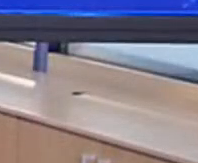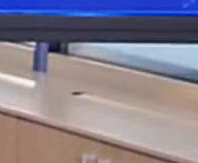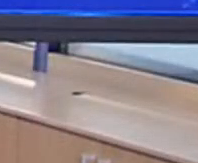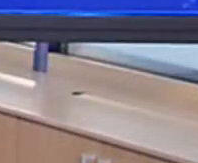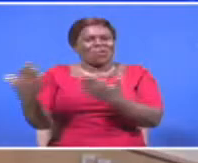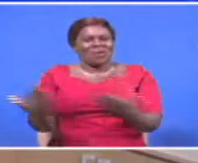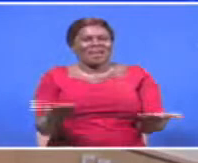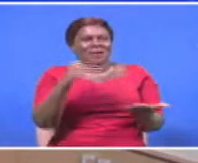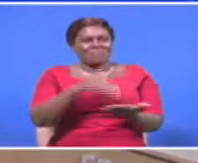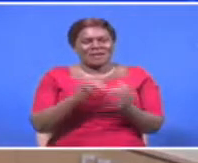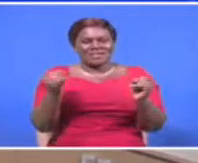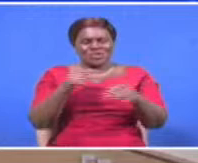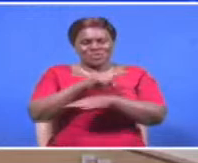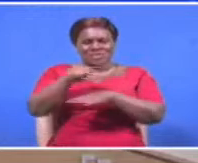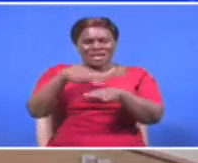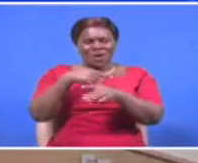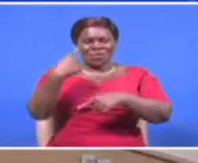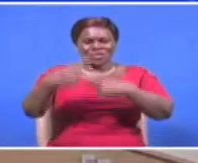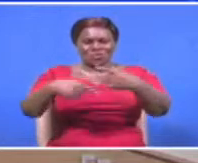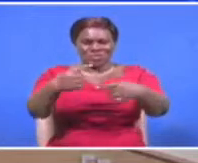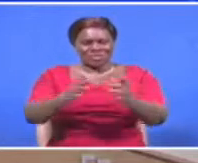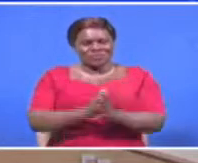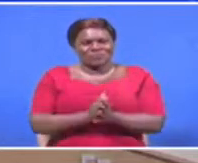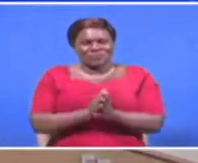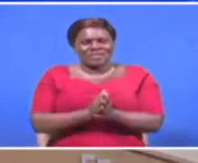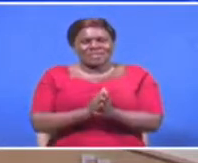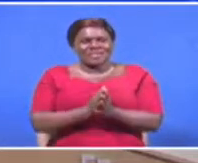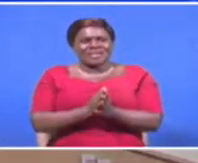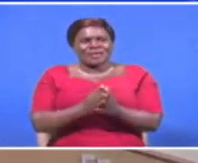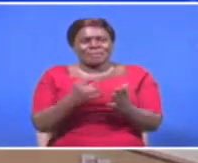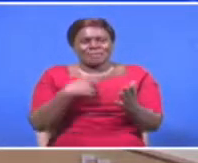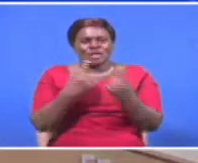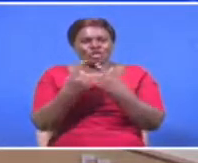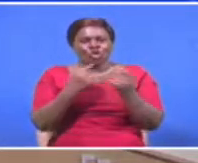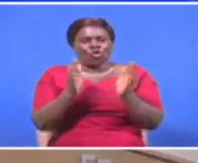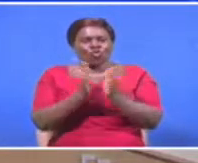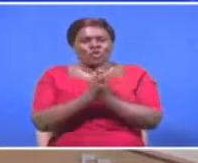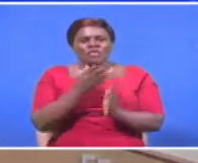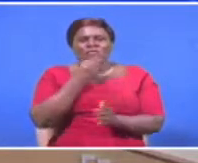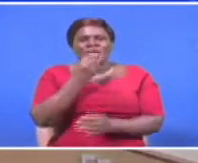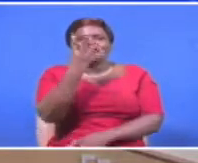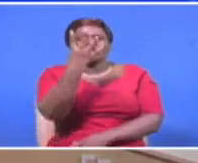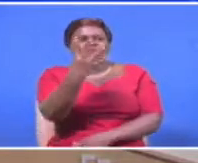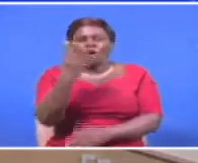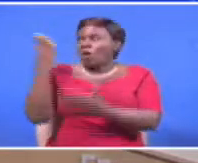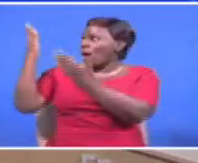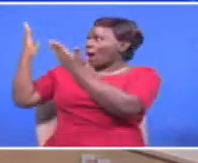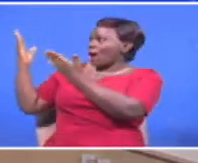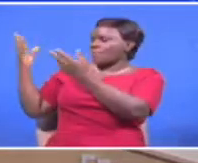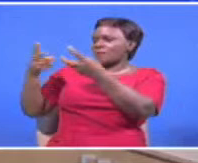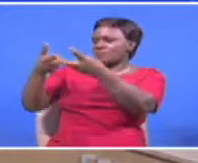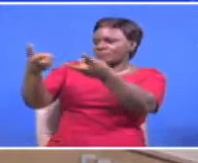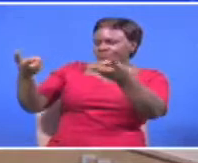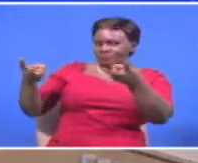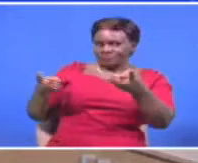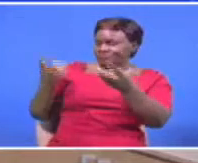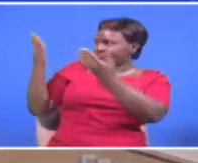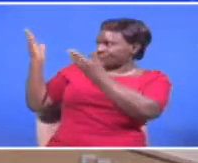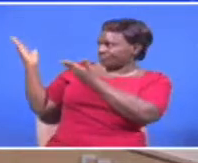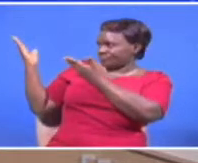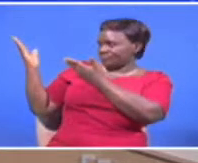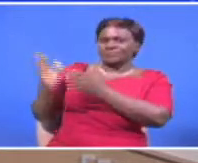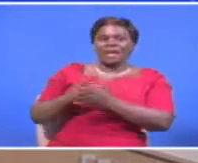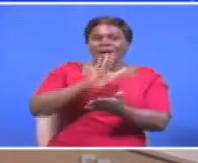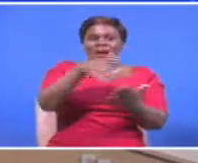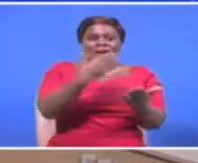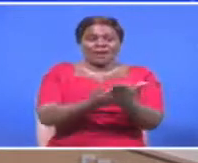all right with our continues now i'll speaking to the gentlemen on the round table tonight uh javas bigambo is already